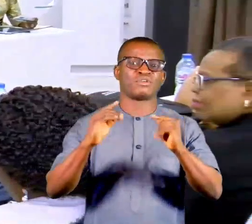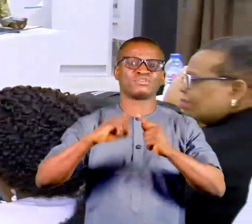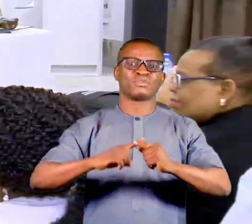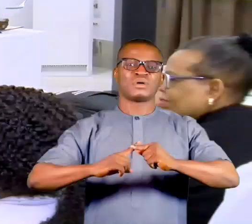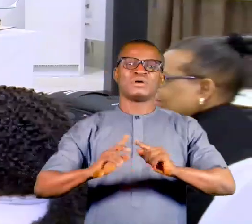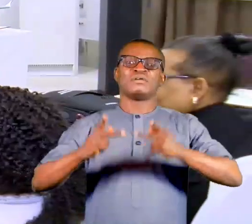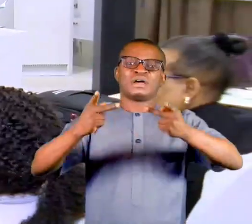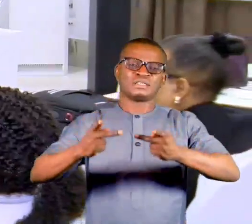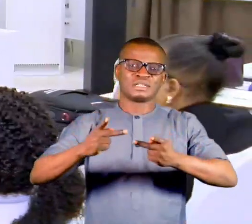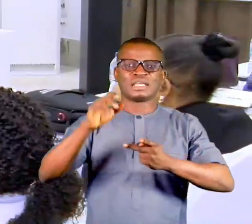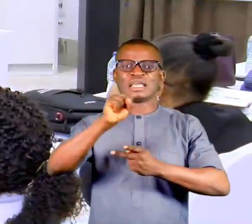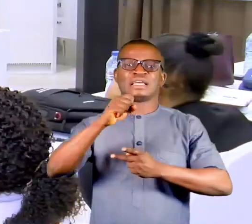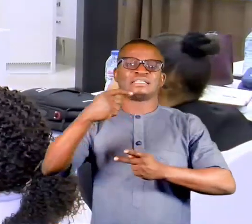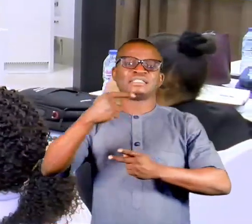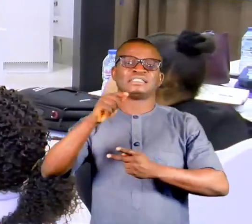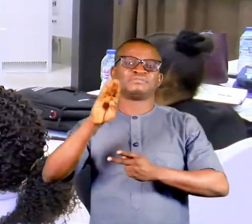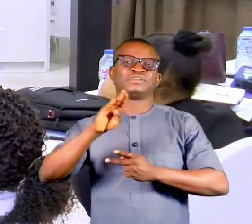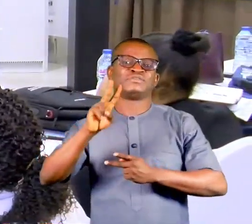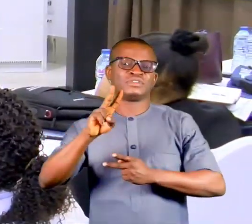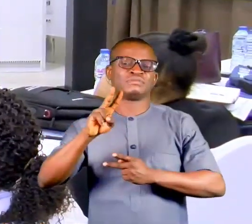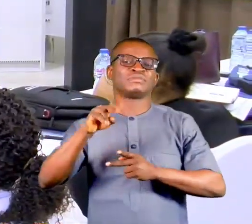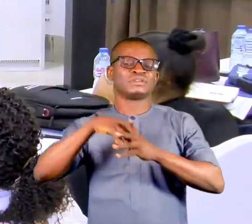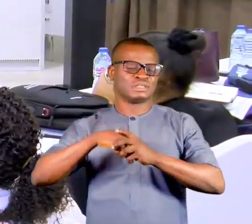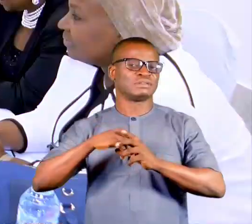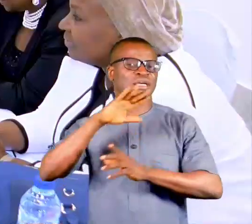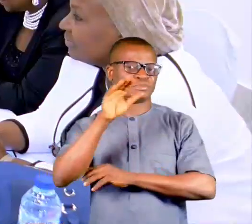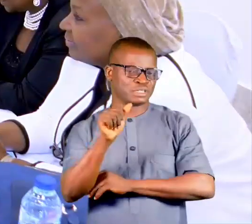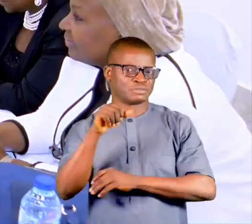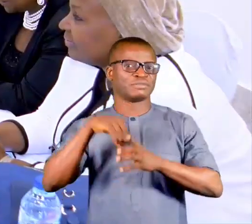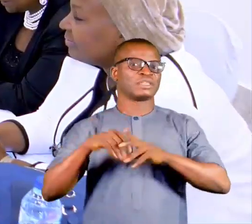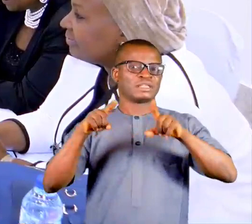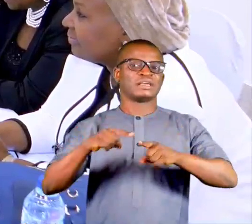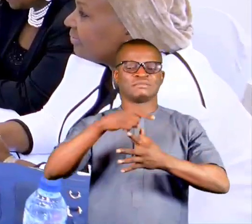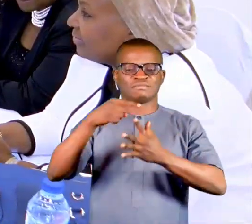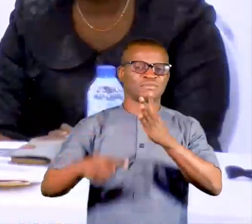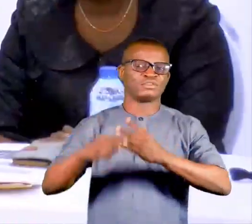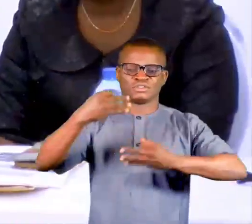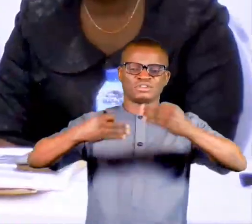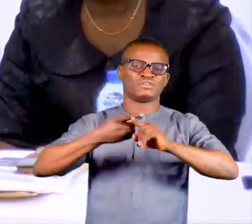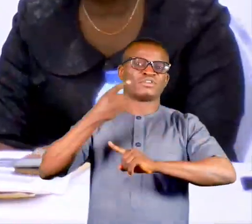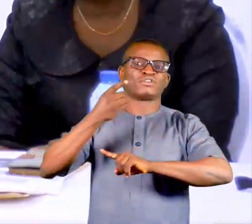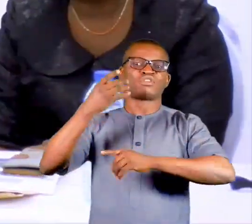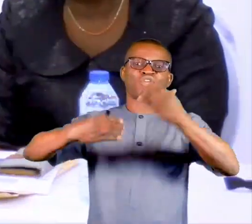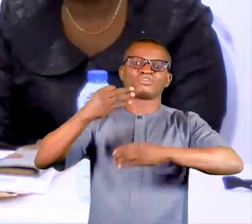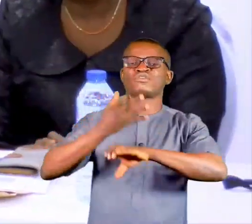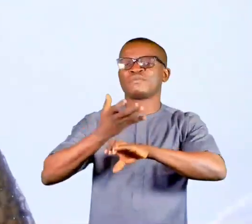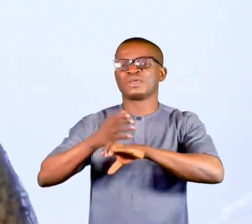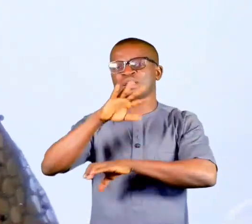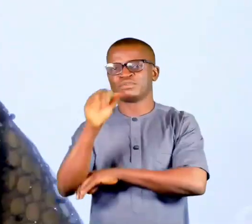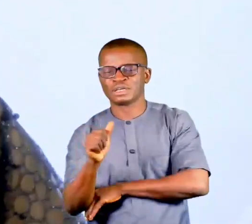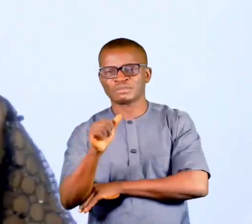sexual and gender-based violence, SGBV, in Abuja. In attendance were judges from the Court of Appeal, Abuja,